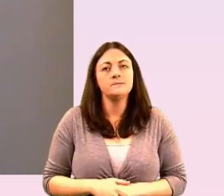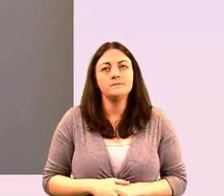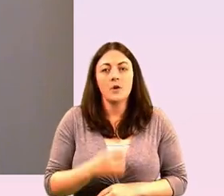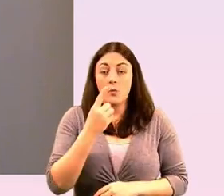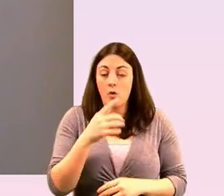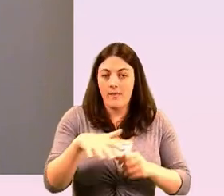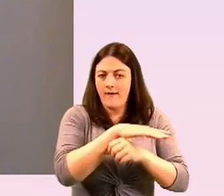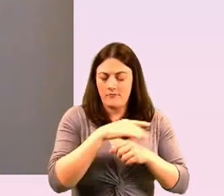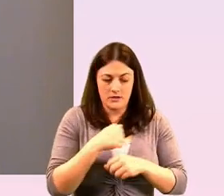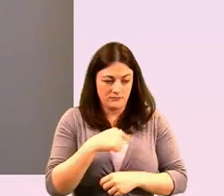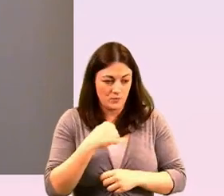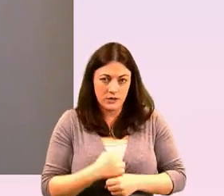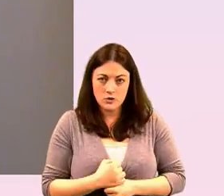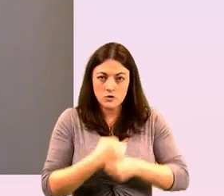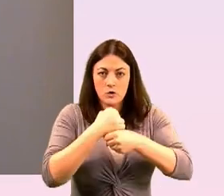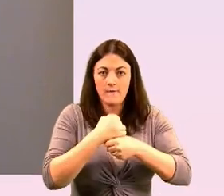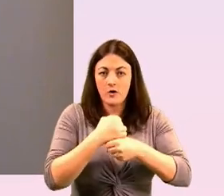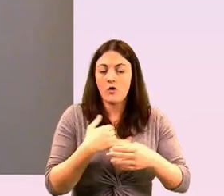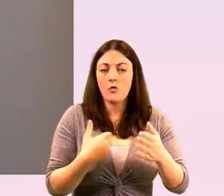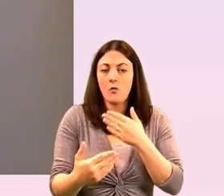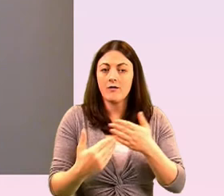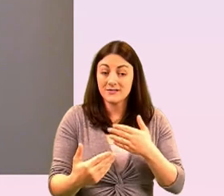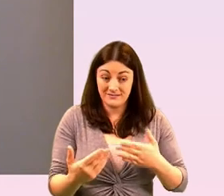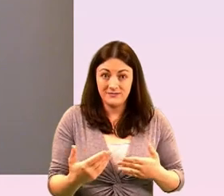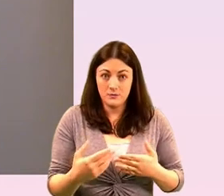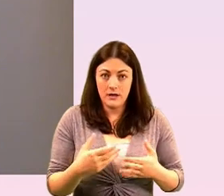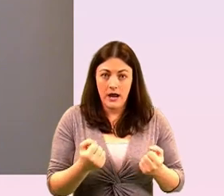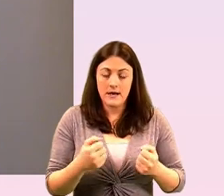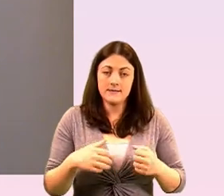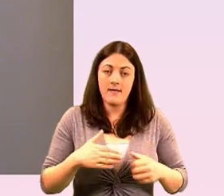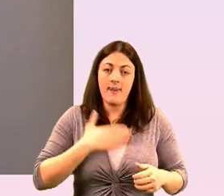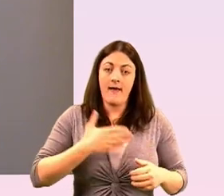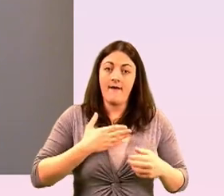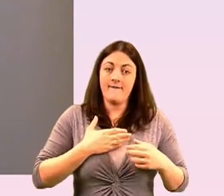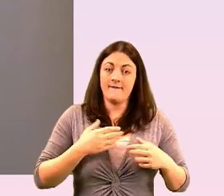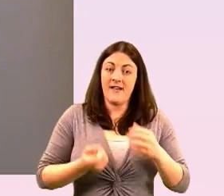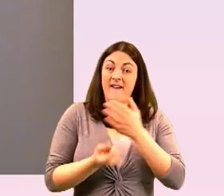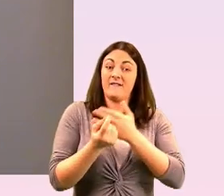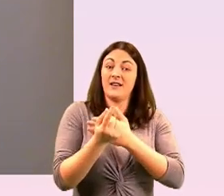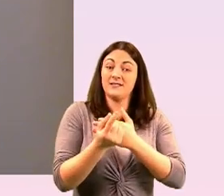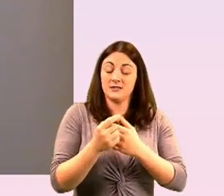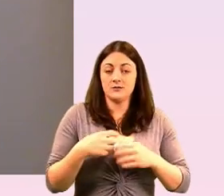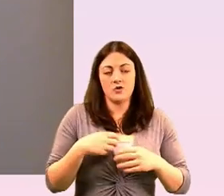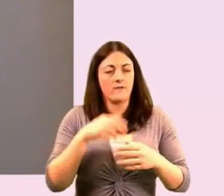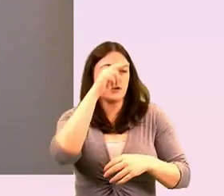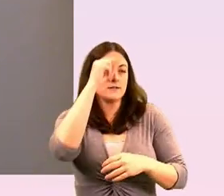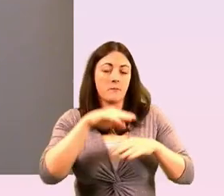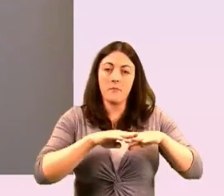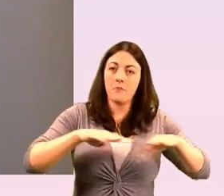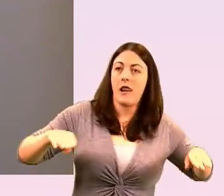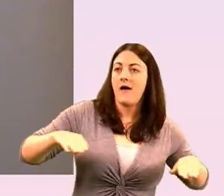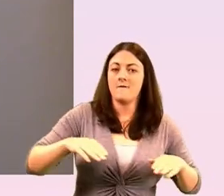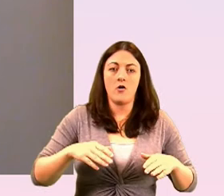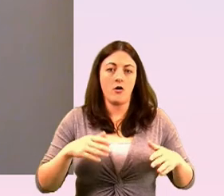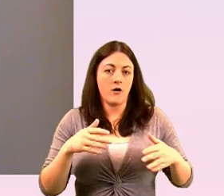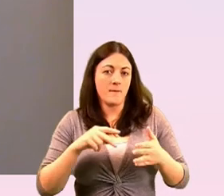we suffered uh losses in was our live events um as bronia mentioned in my from my little bio i'm one of